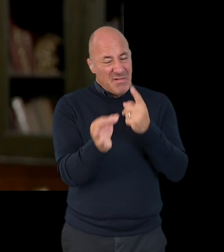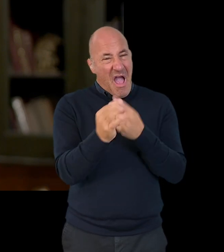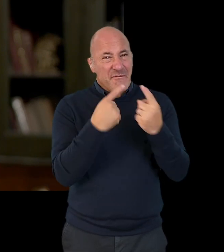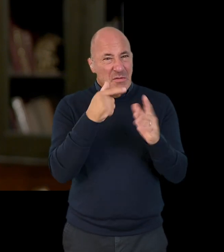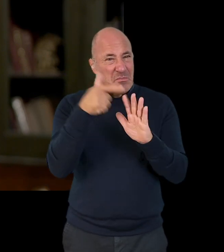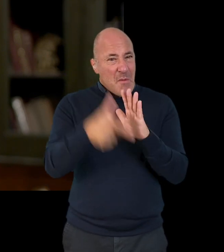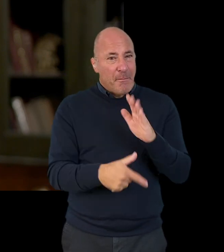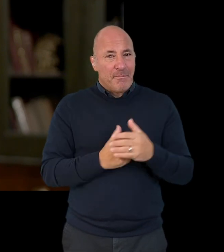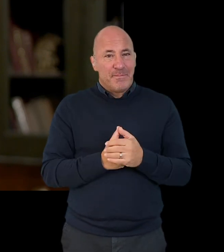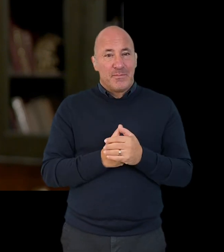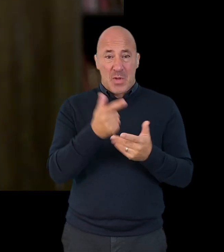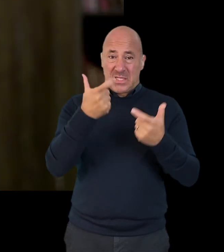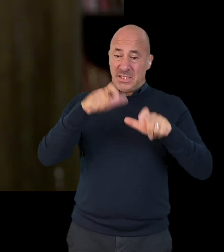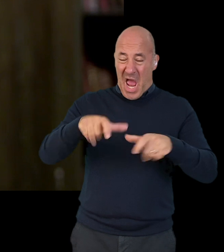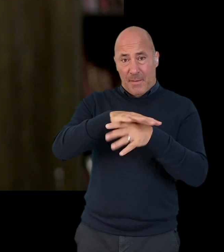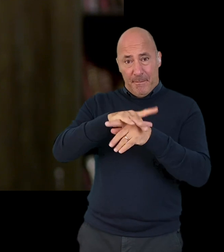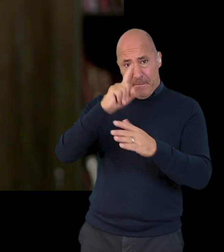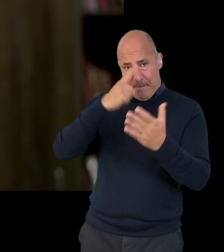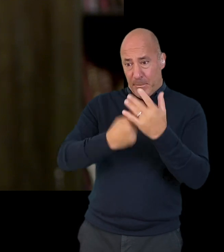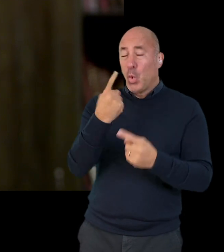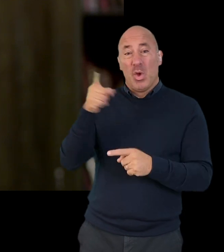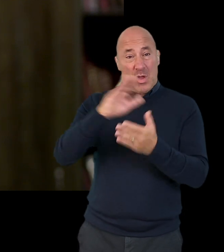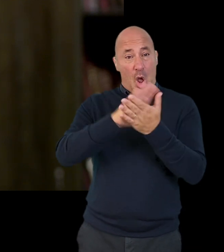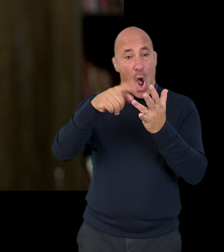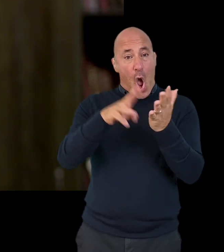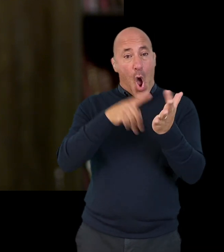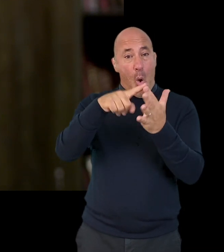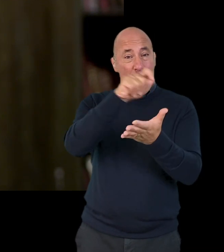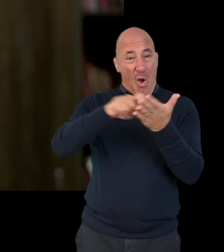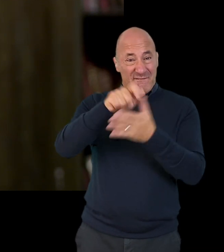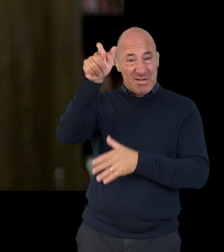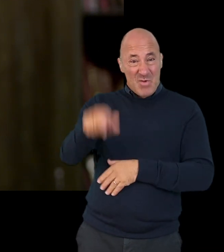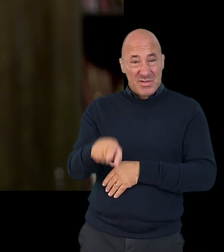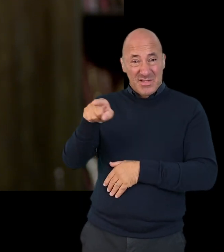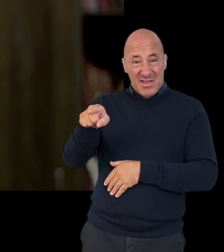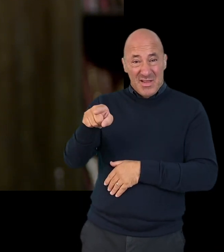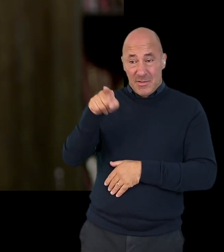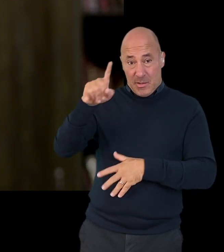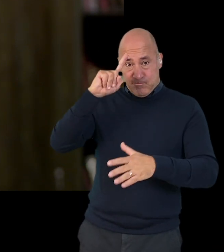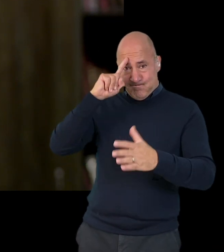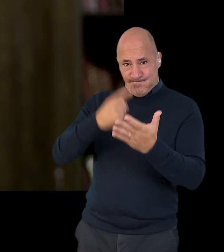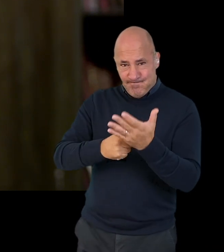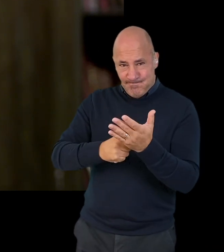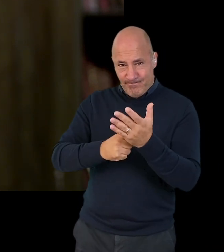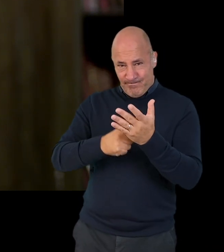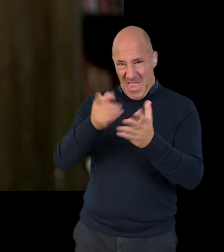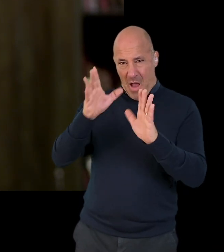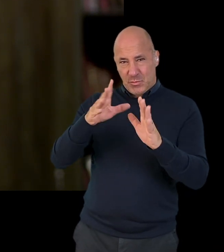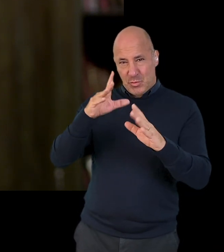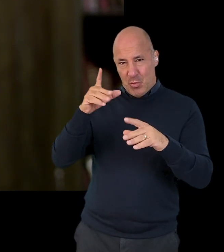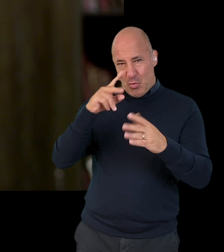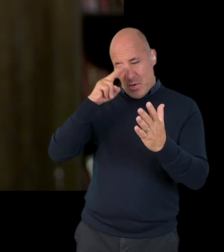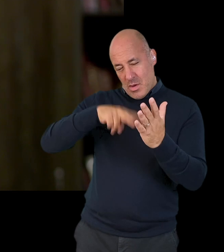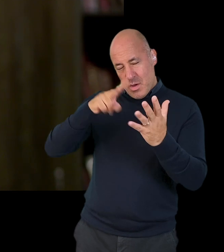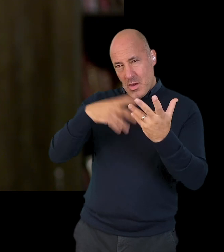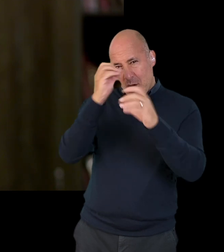your story in detail. Your asylum case is going to be decided by a Home Office official. And in order to take that